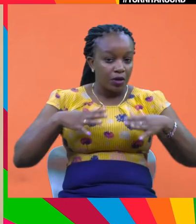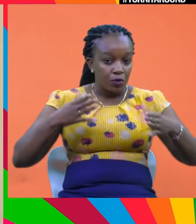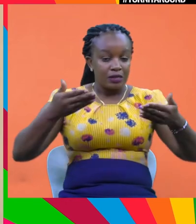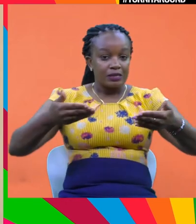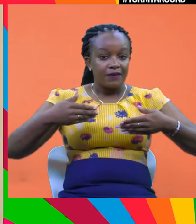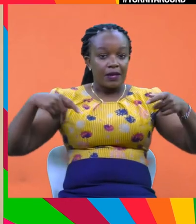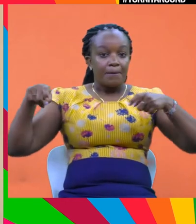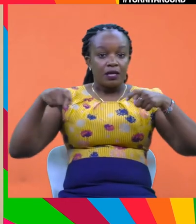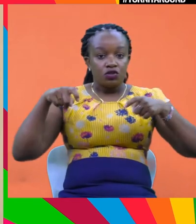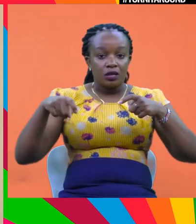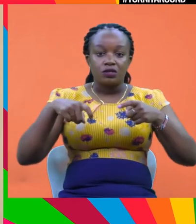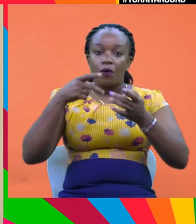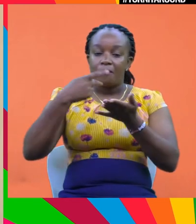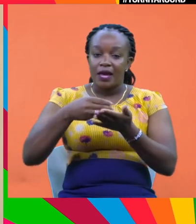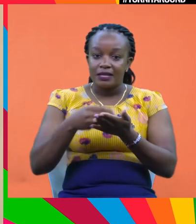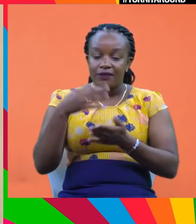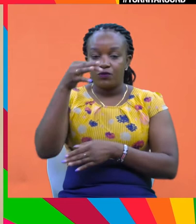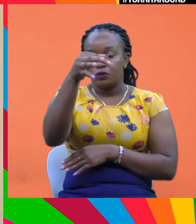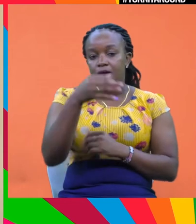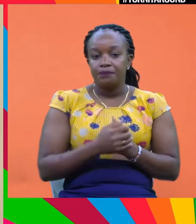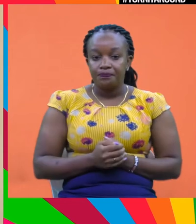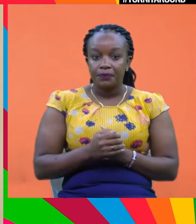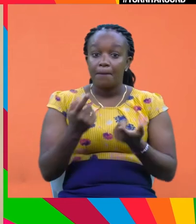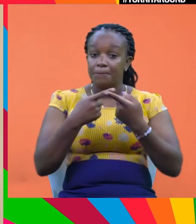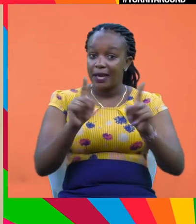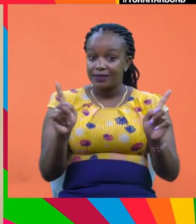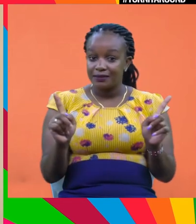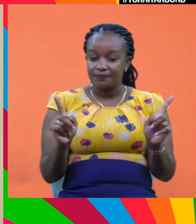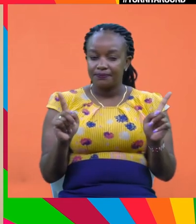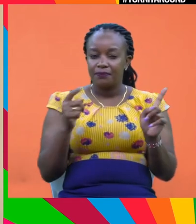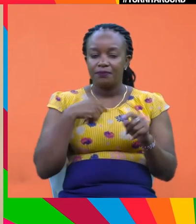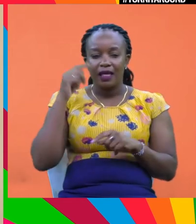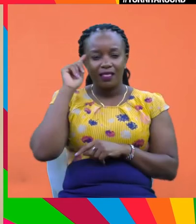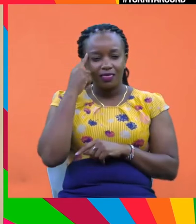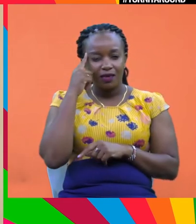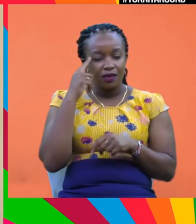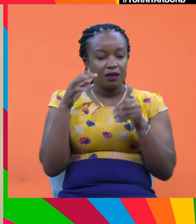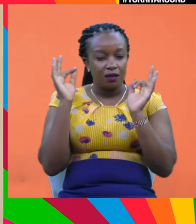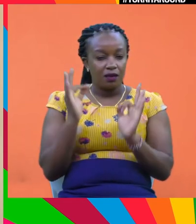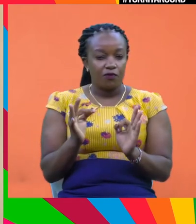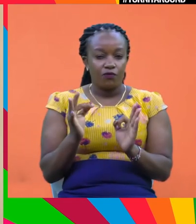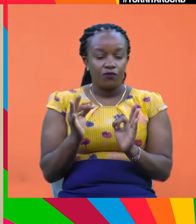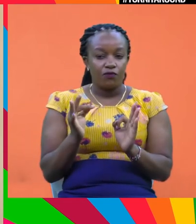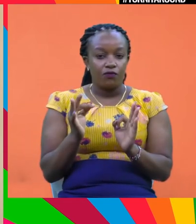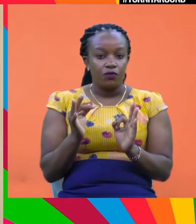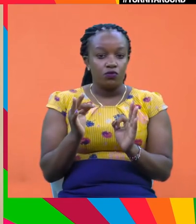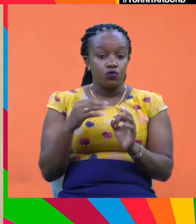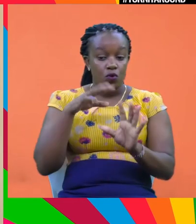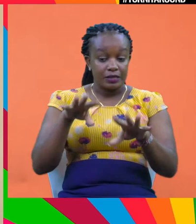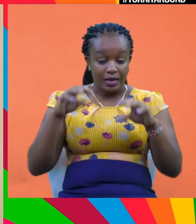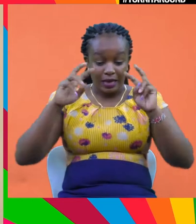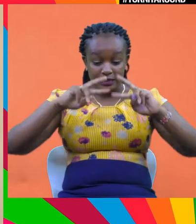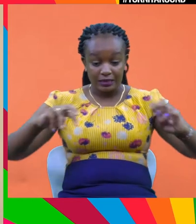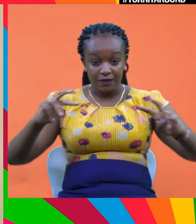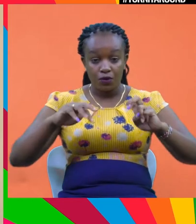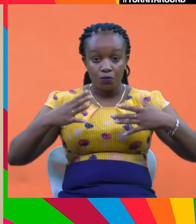pensions in the future. And so there's that argument. But I think if you asked, I took a survey